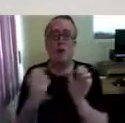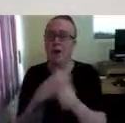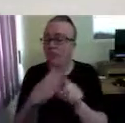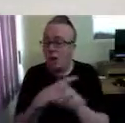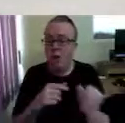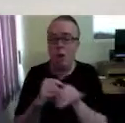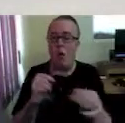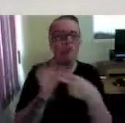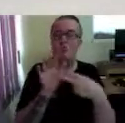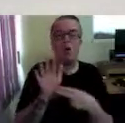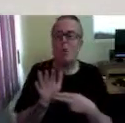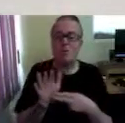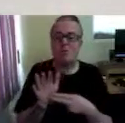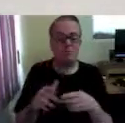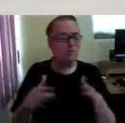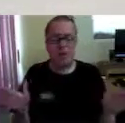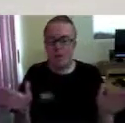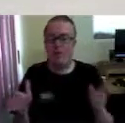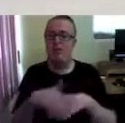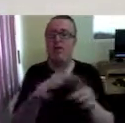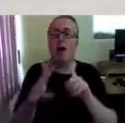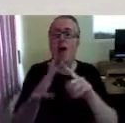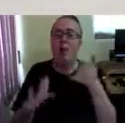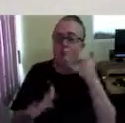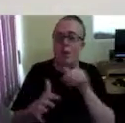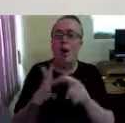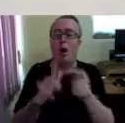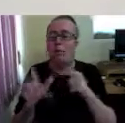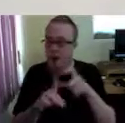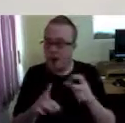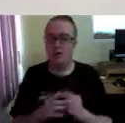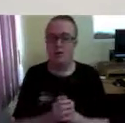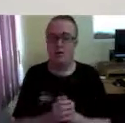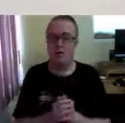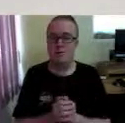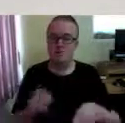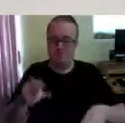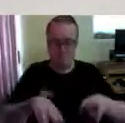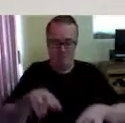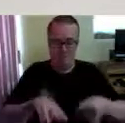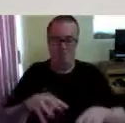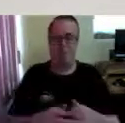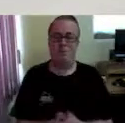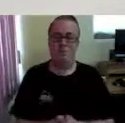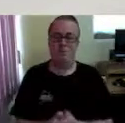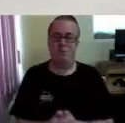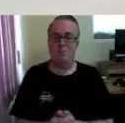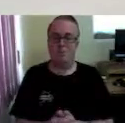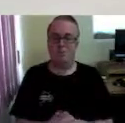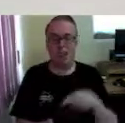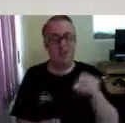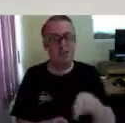email or onto notes in your iPhone or on your iPad using this Braille keyboard.